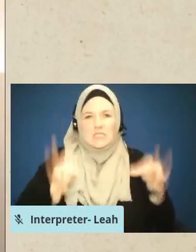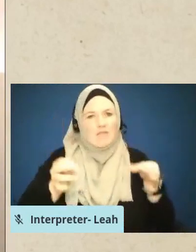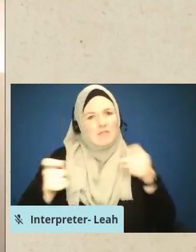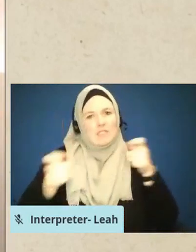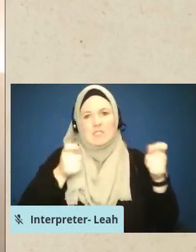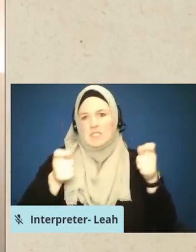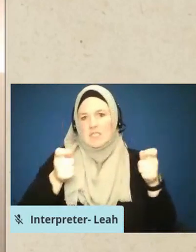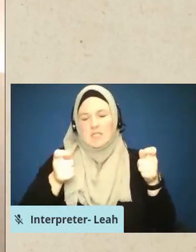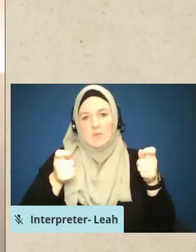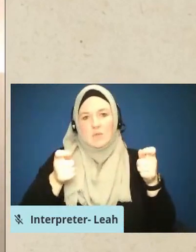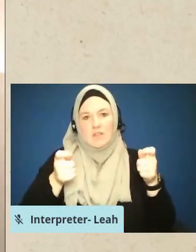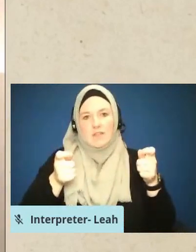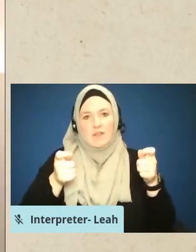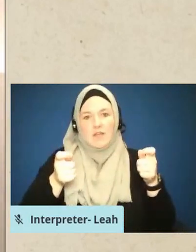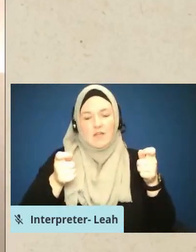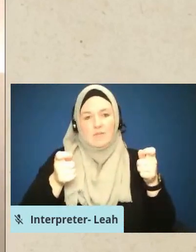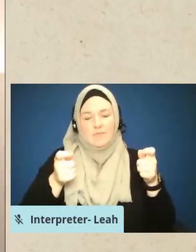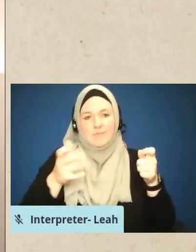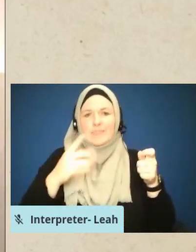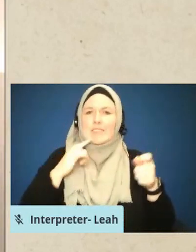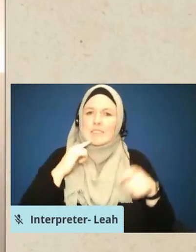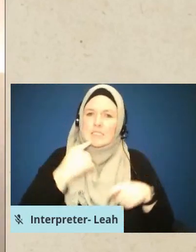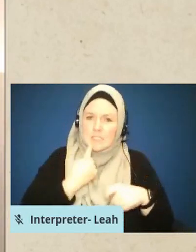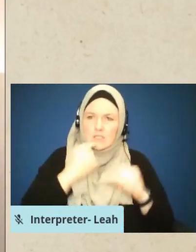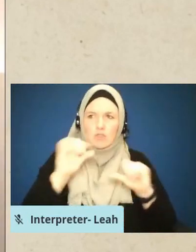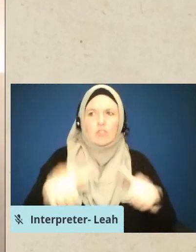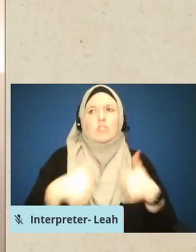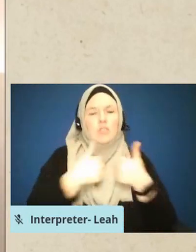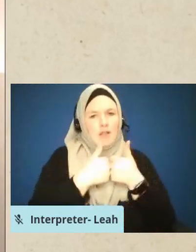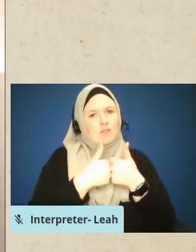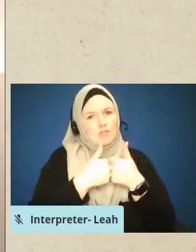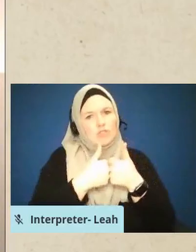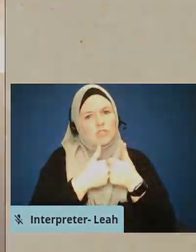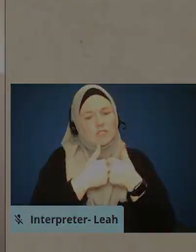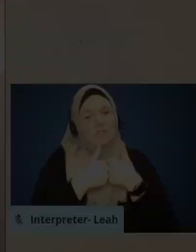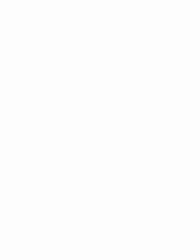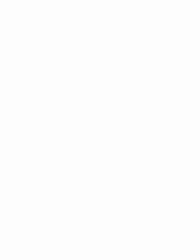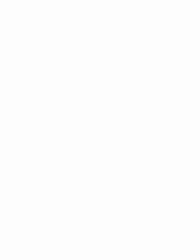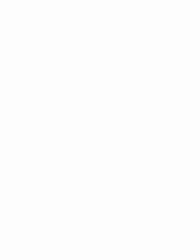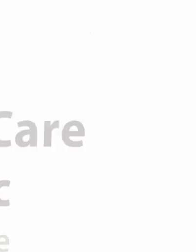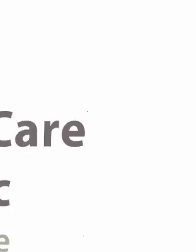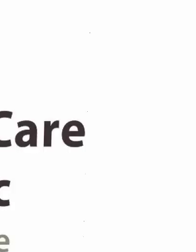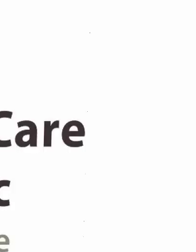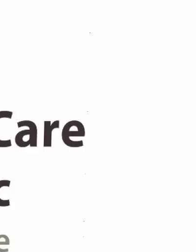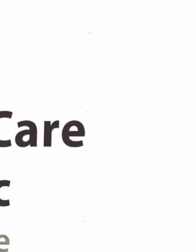with serious challenges in that regard.